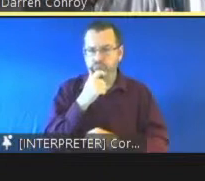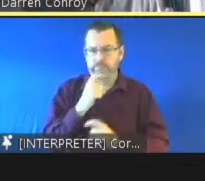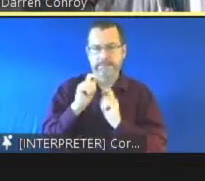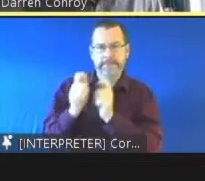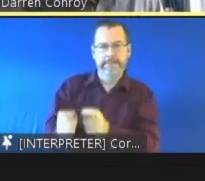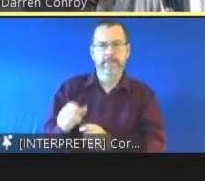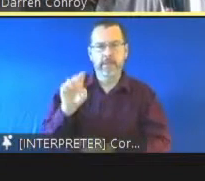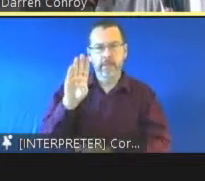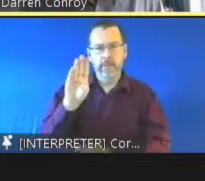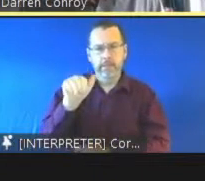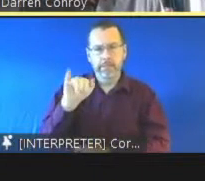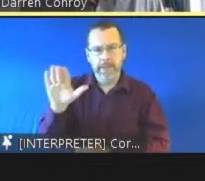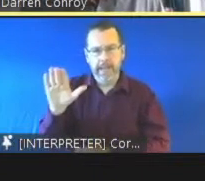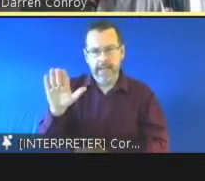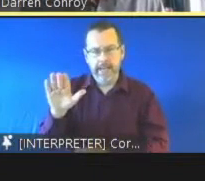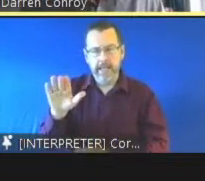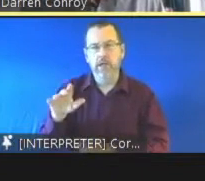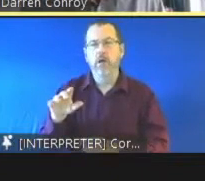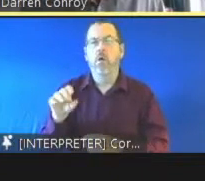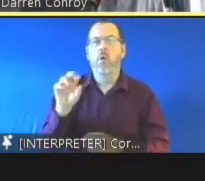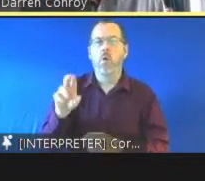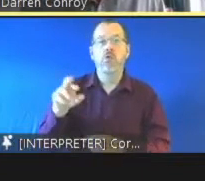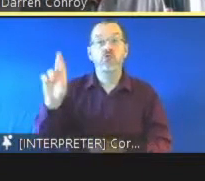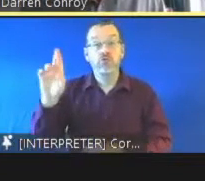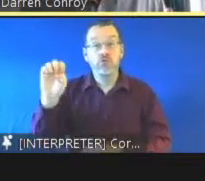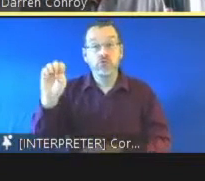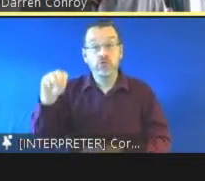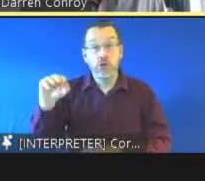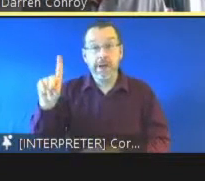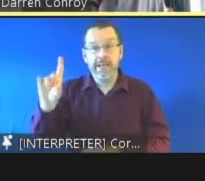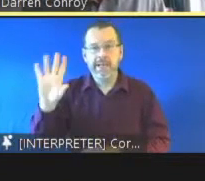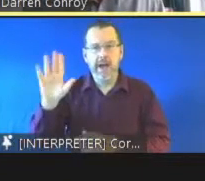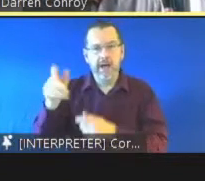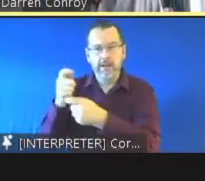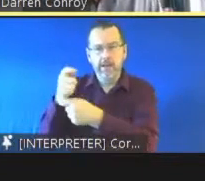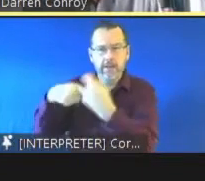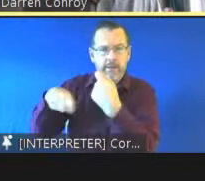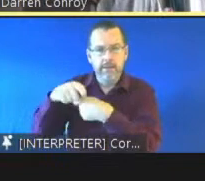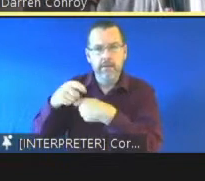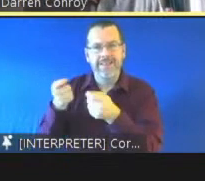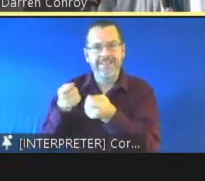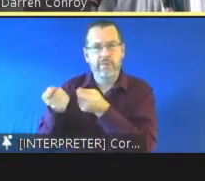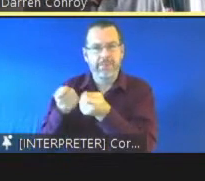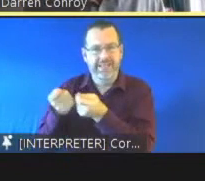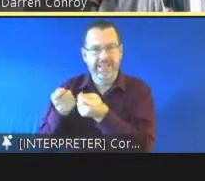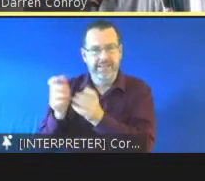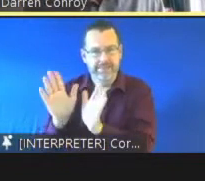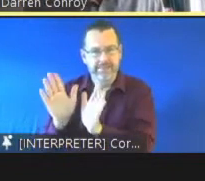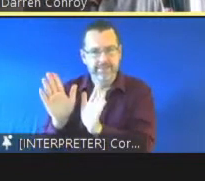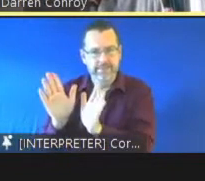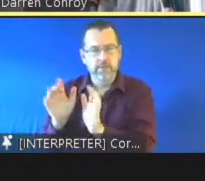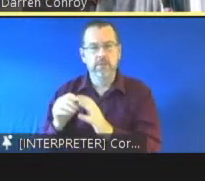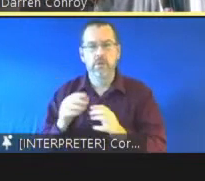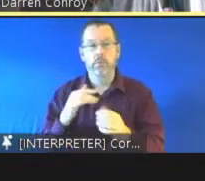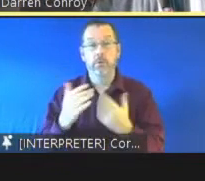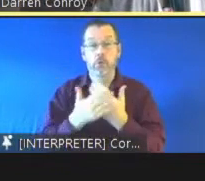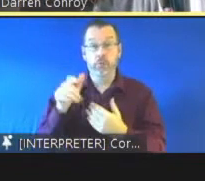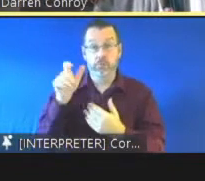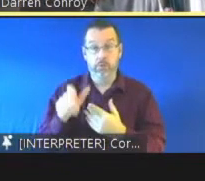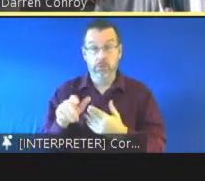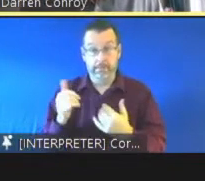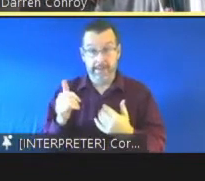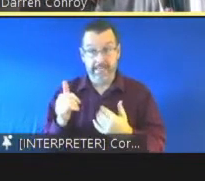input as an alternative to remand so rather than a young person potentially been remanded in in